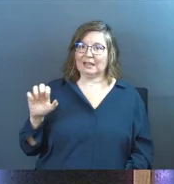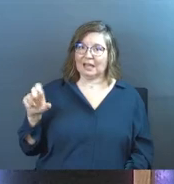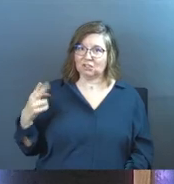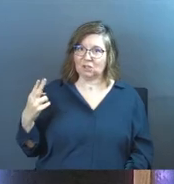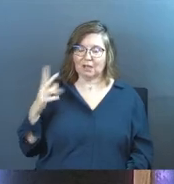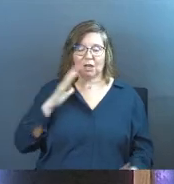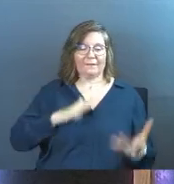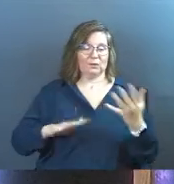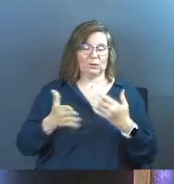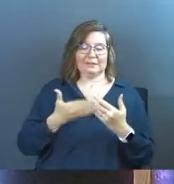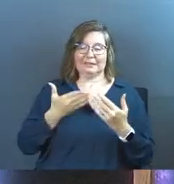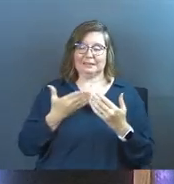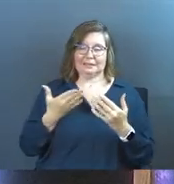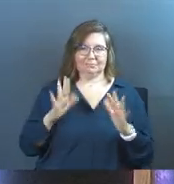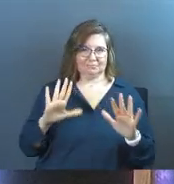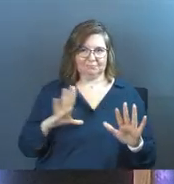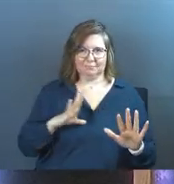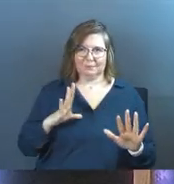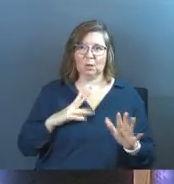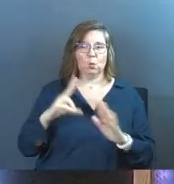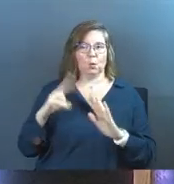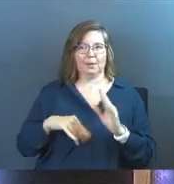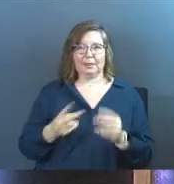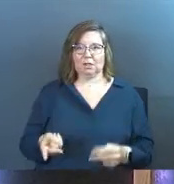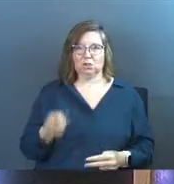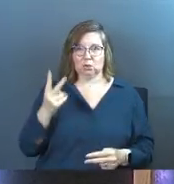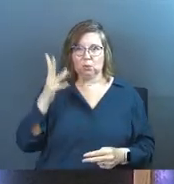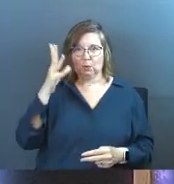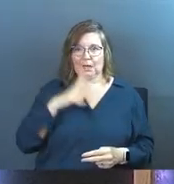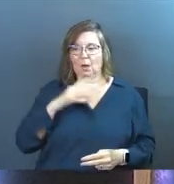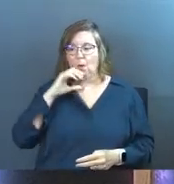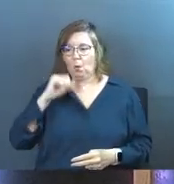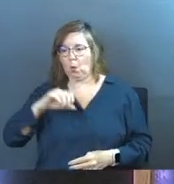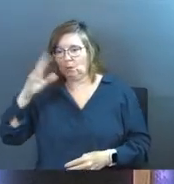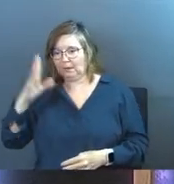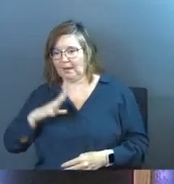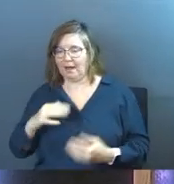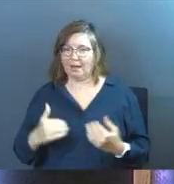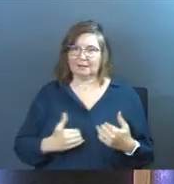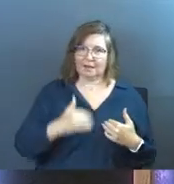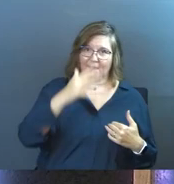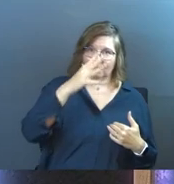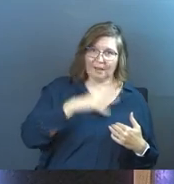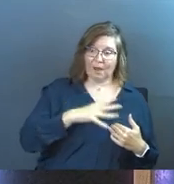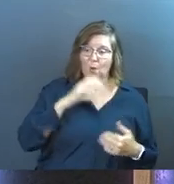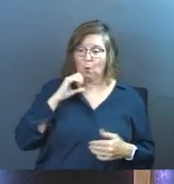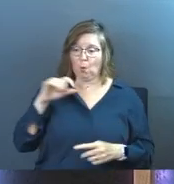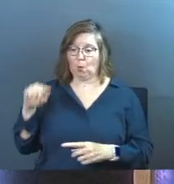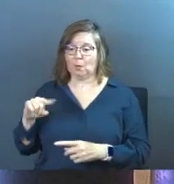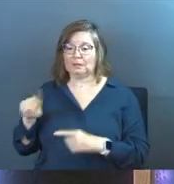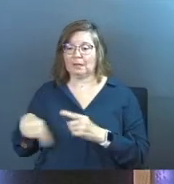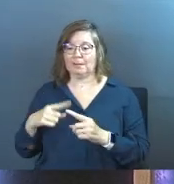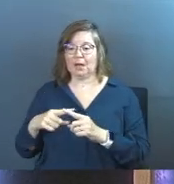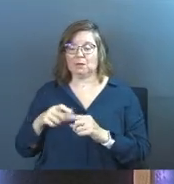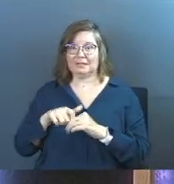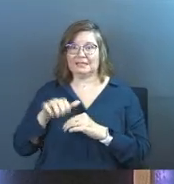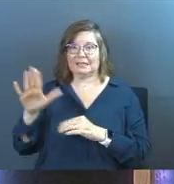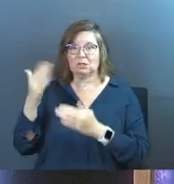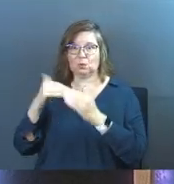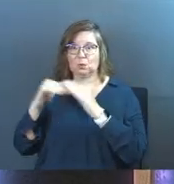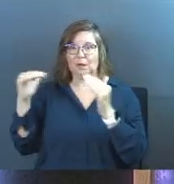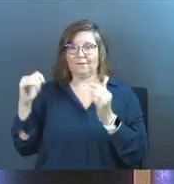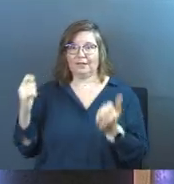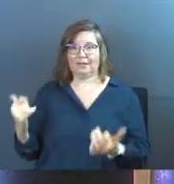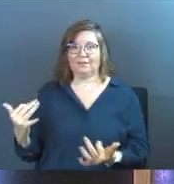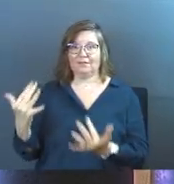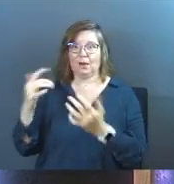Get over it. It's okay. We're just going to read about him. These two guys, old guy, young guy, right? Old guy is about to get sent to heaven